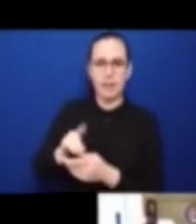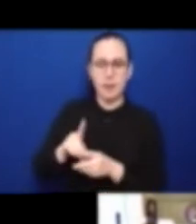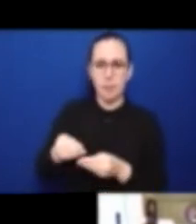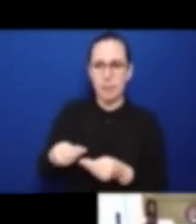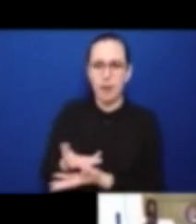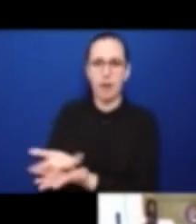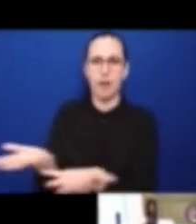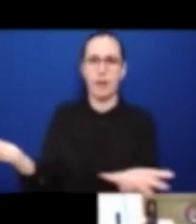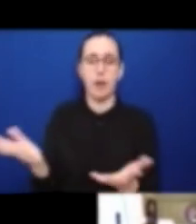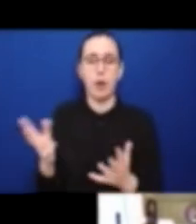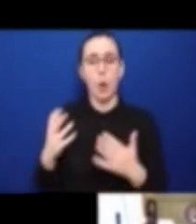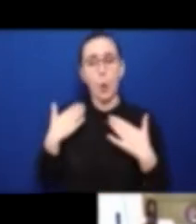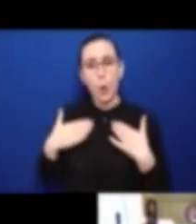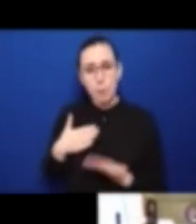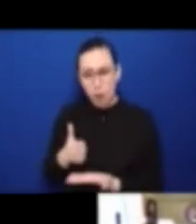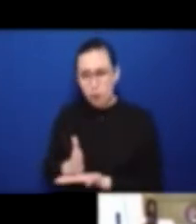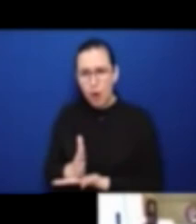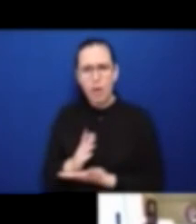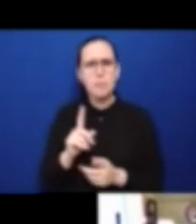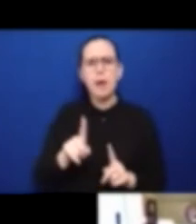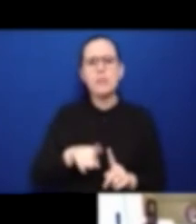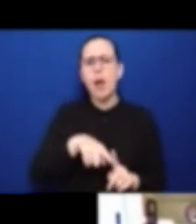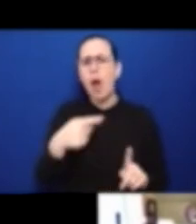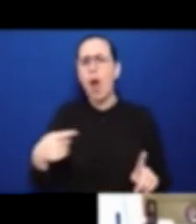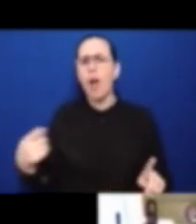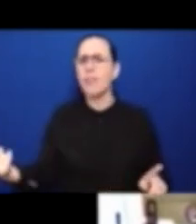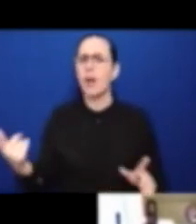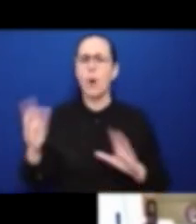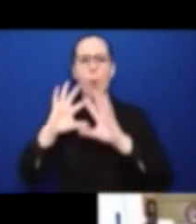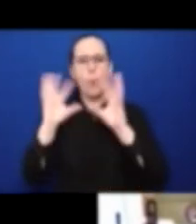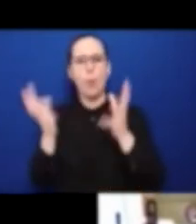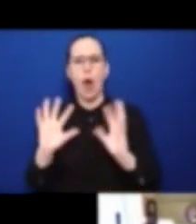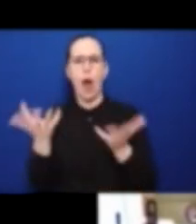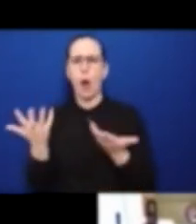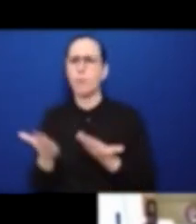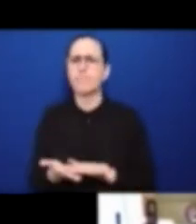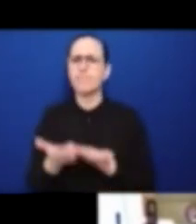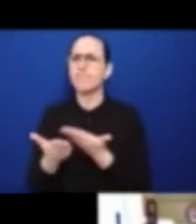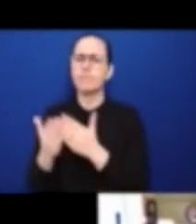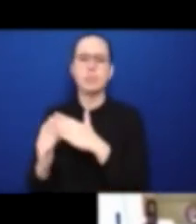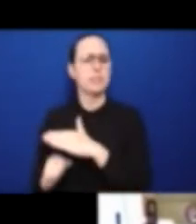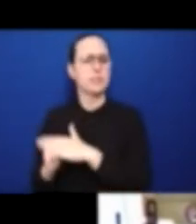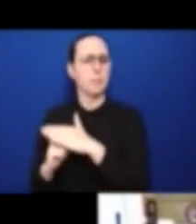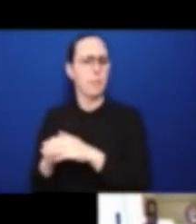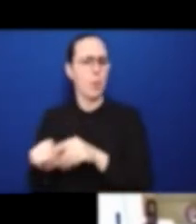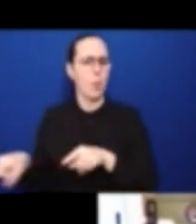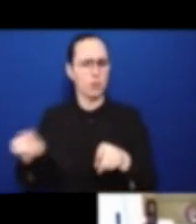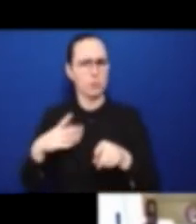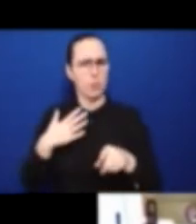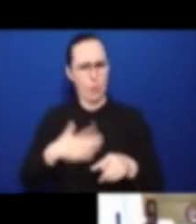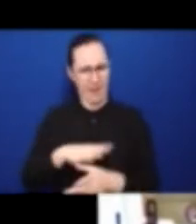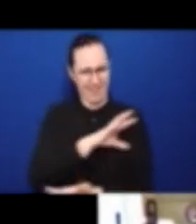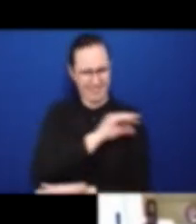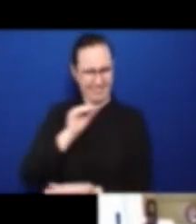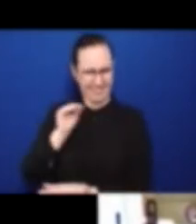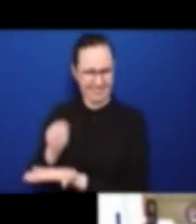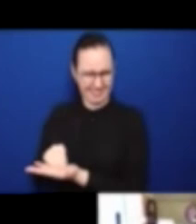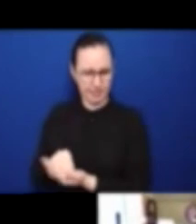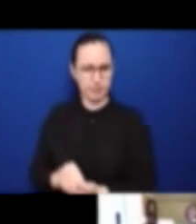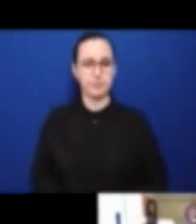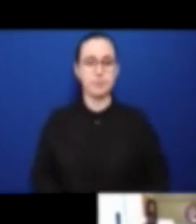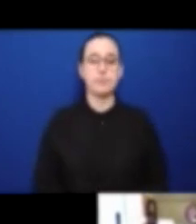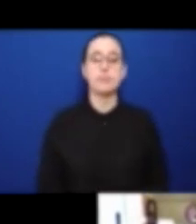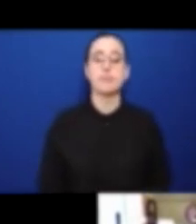humanitarian assistance and development. And I don't think we could have imagined. I certainly couldn't have imagined